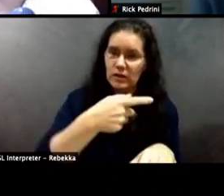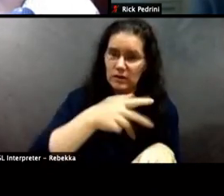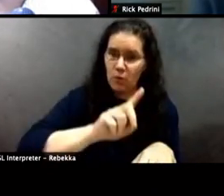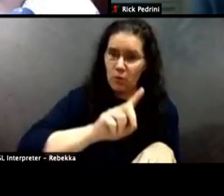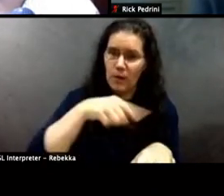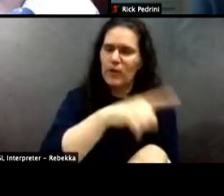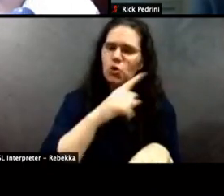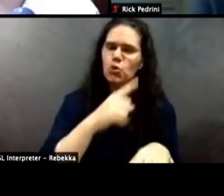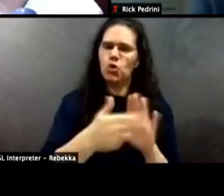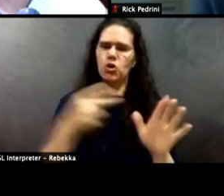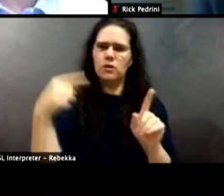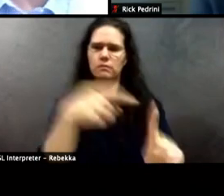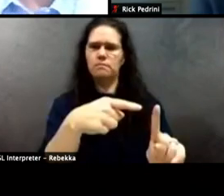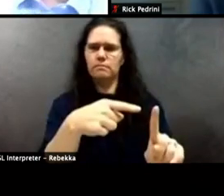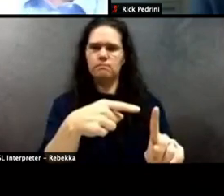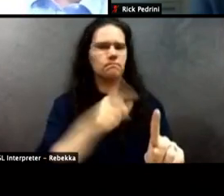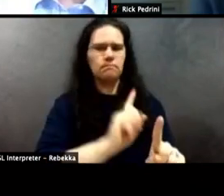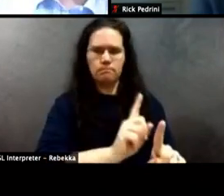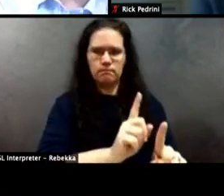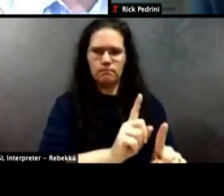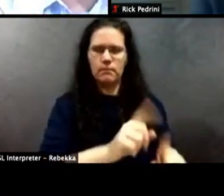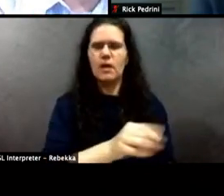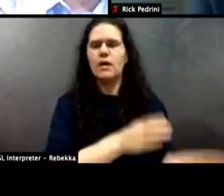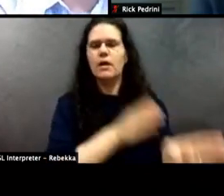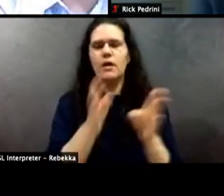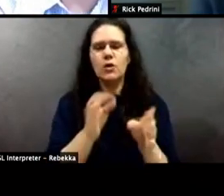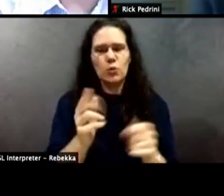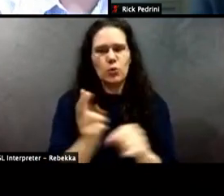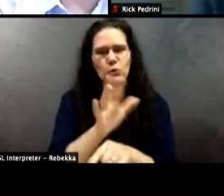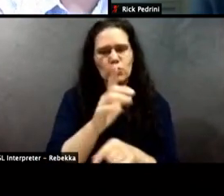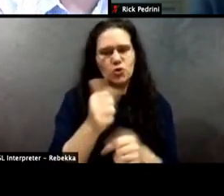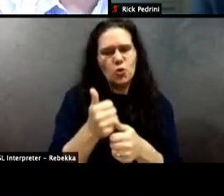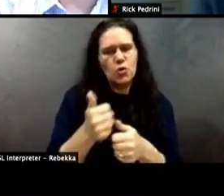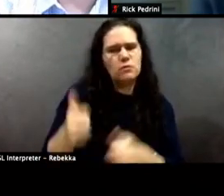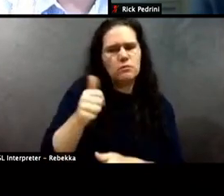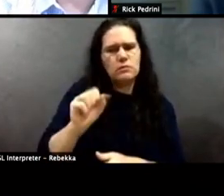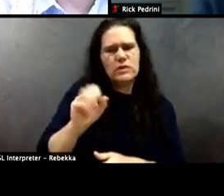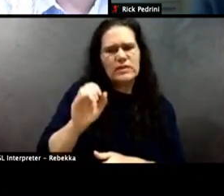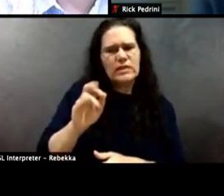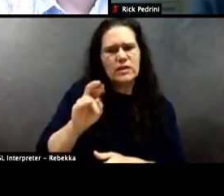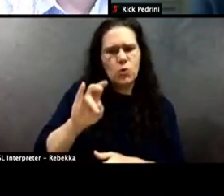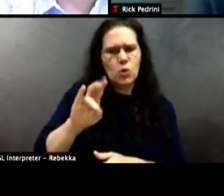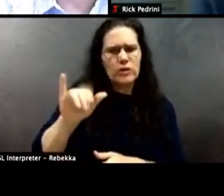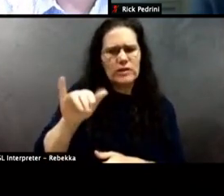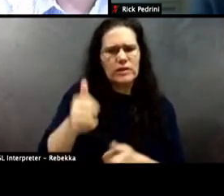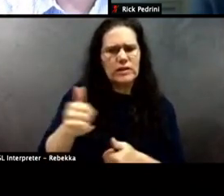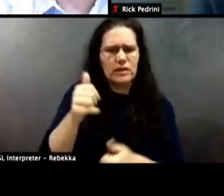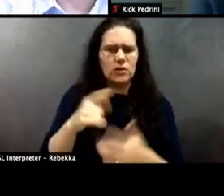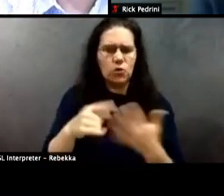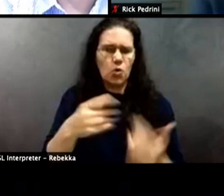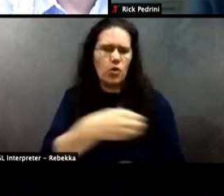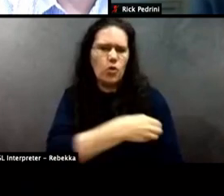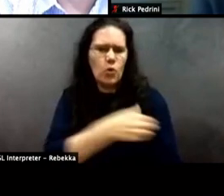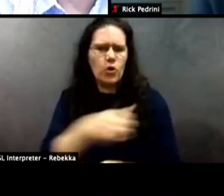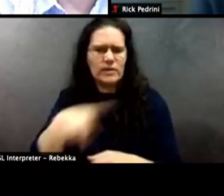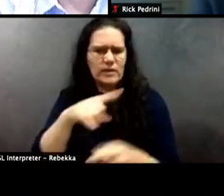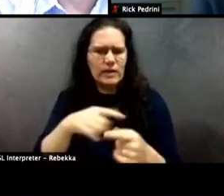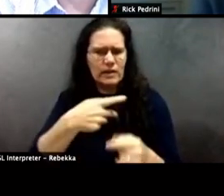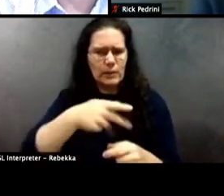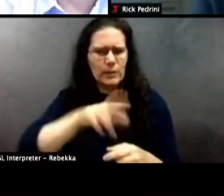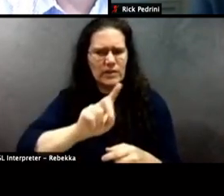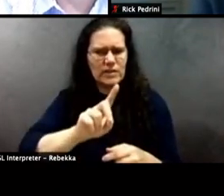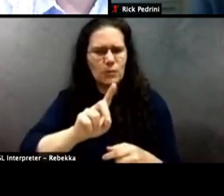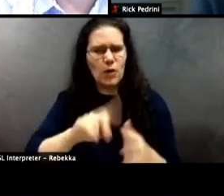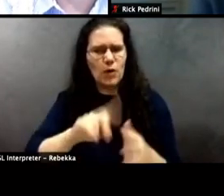that you have within the department and the seniority that you have as a lieutenant like Dora Lee mentioned, giving the community like a